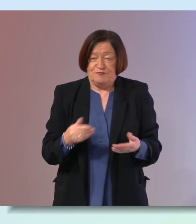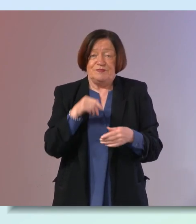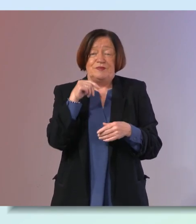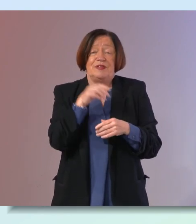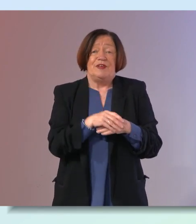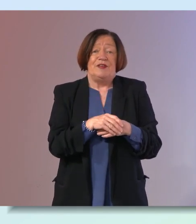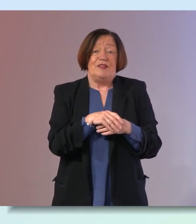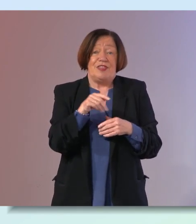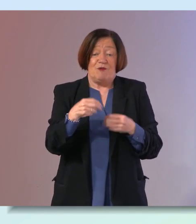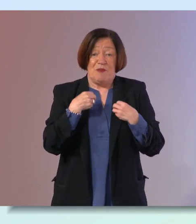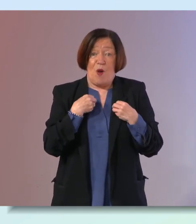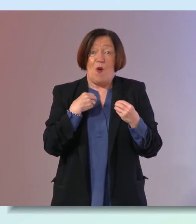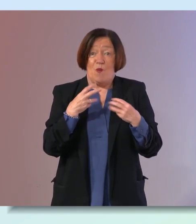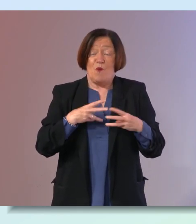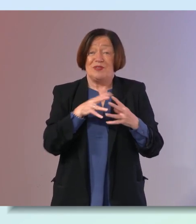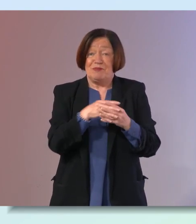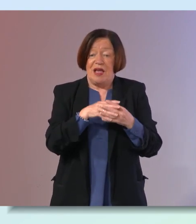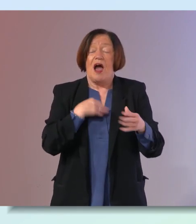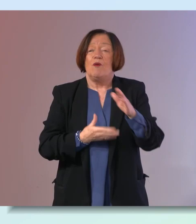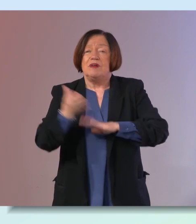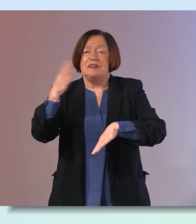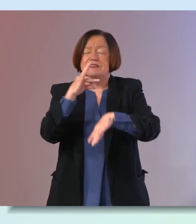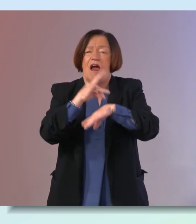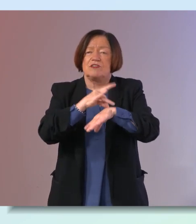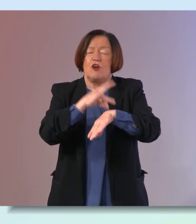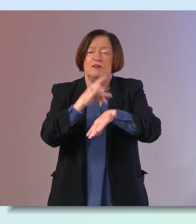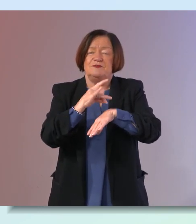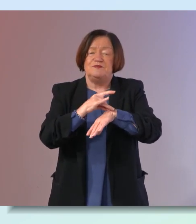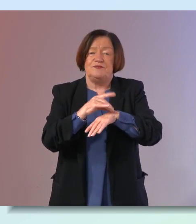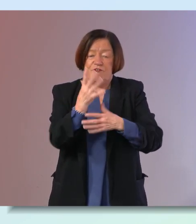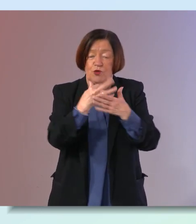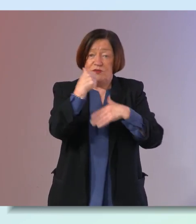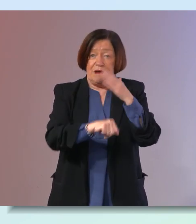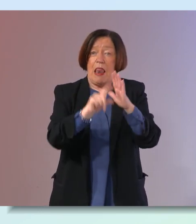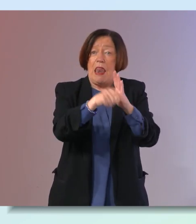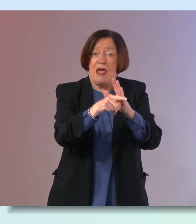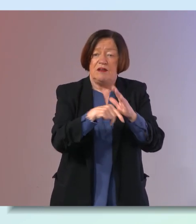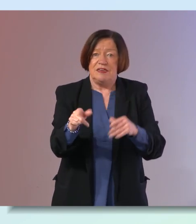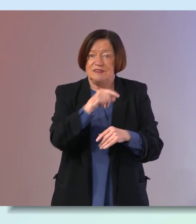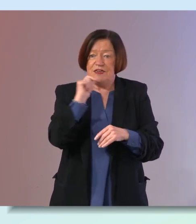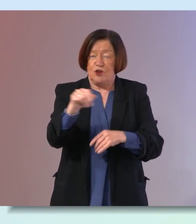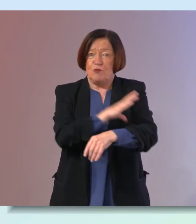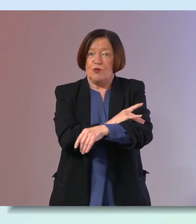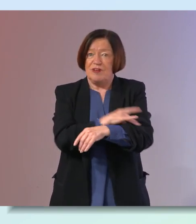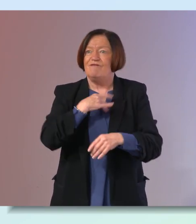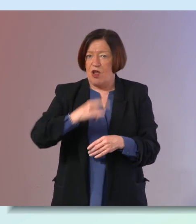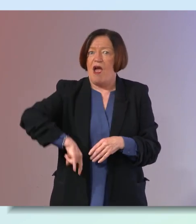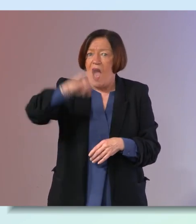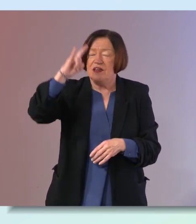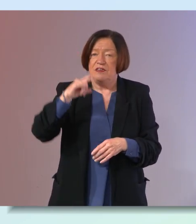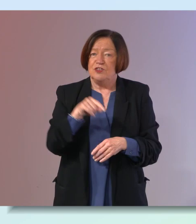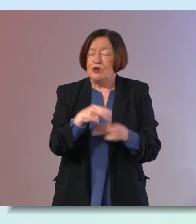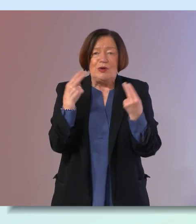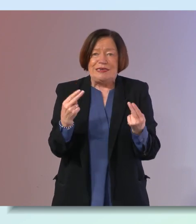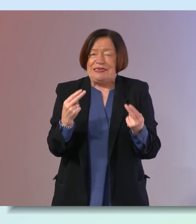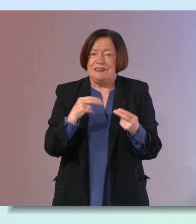woman's thing and i went to the doctor um a few days later and he said maury your blood pressure is very high he said you